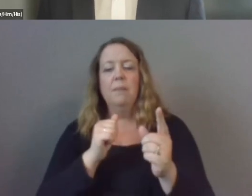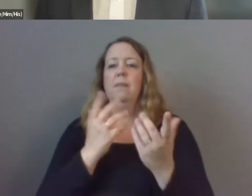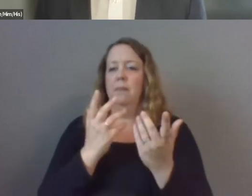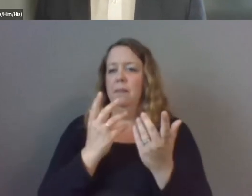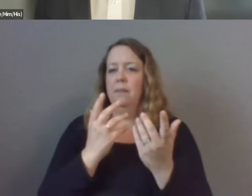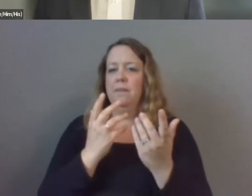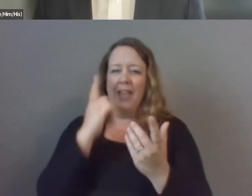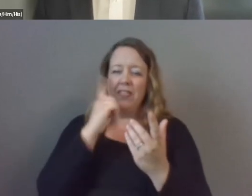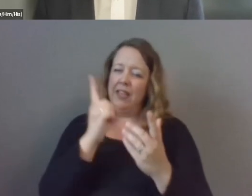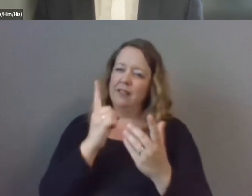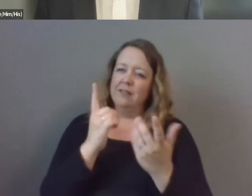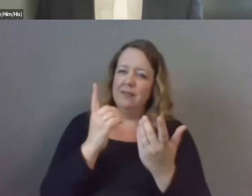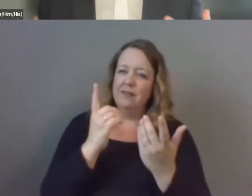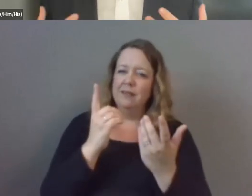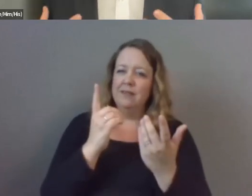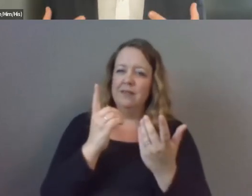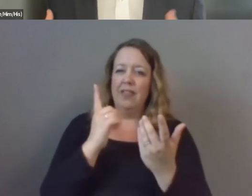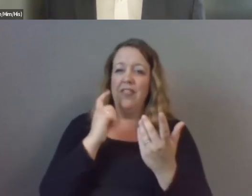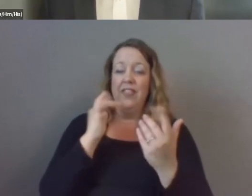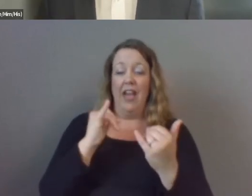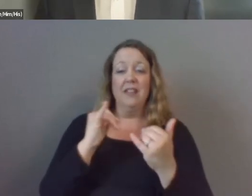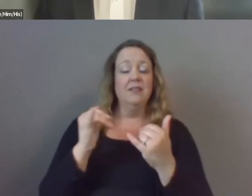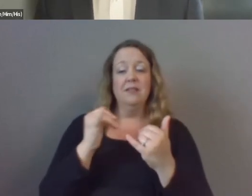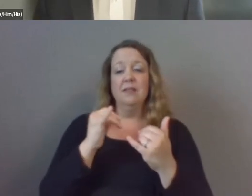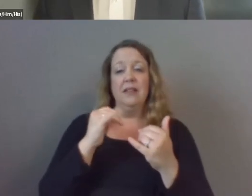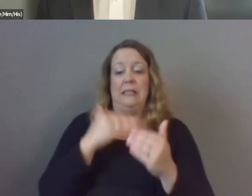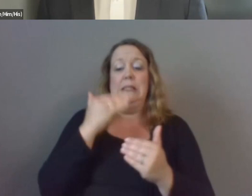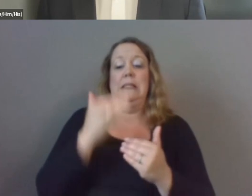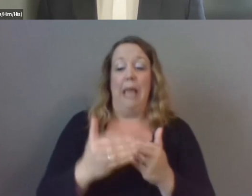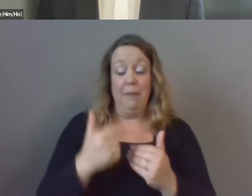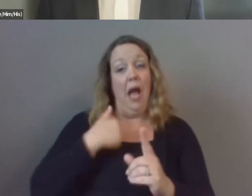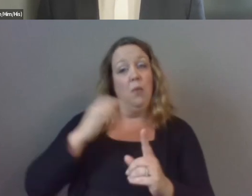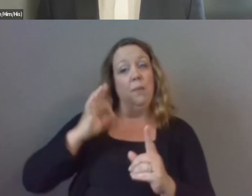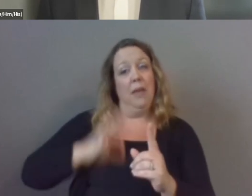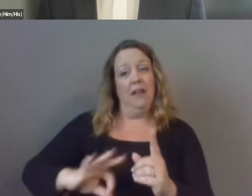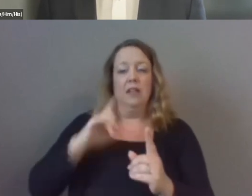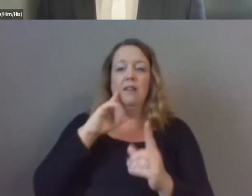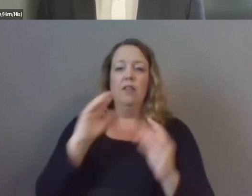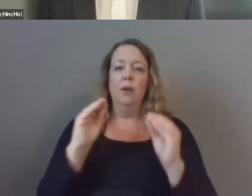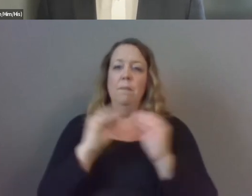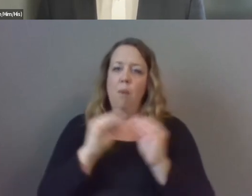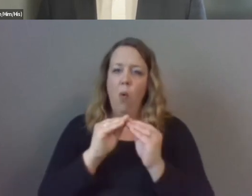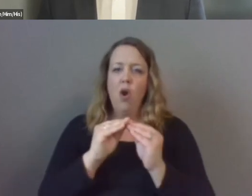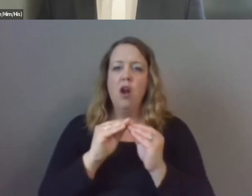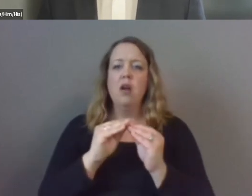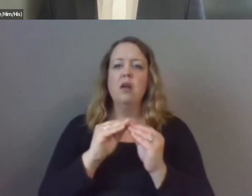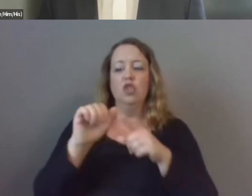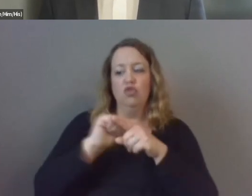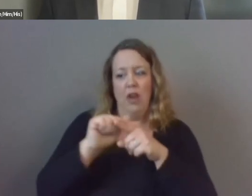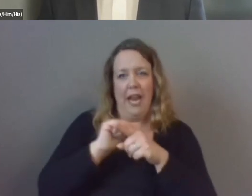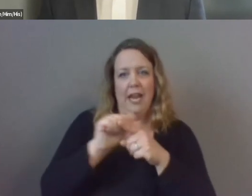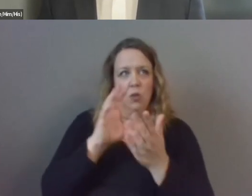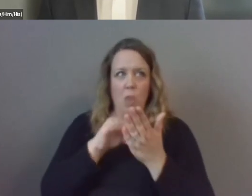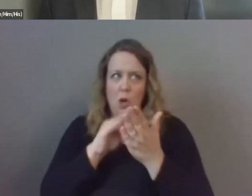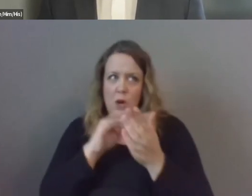think it's in this step that i as a mentor would benefit tremendously uh from some additional coaching and training on because it's been quite